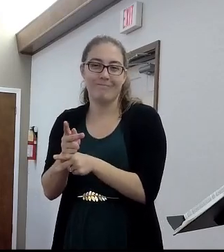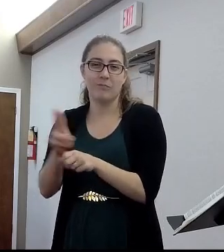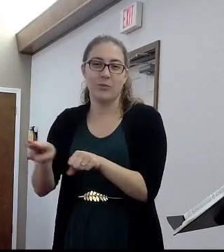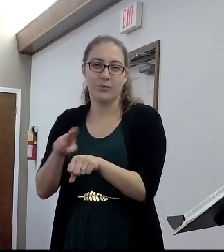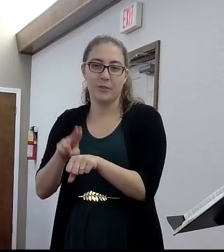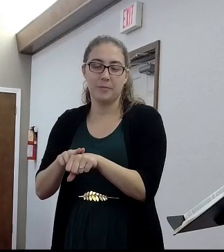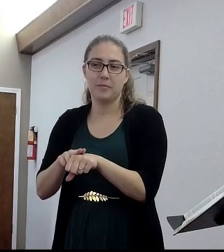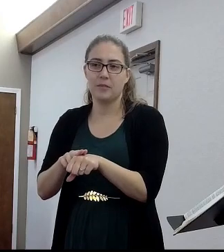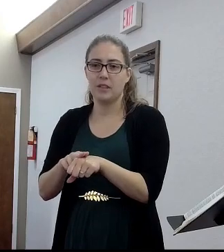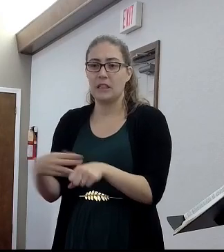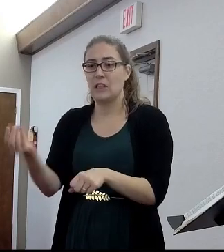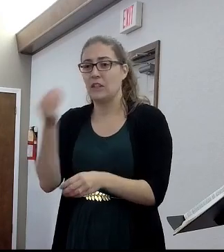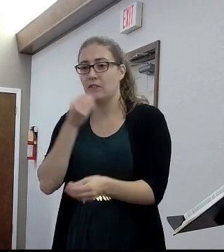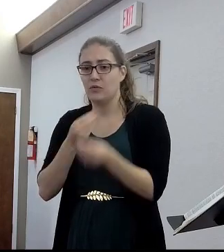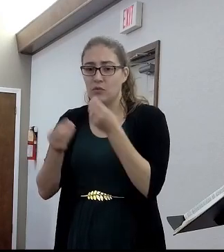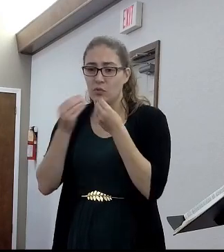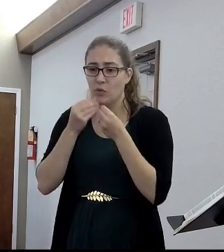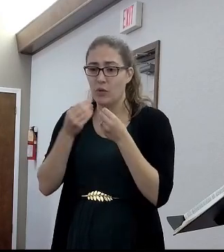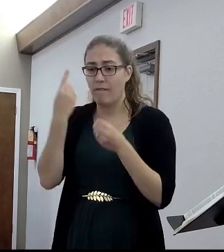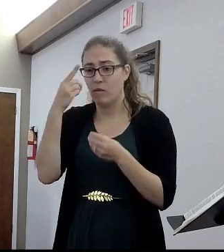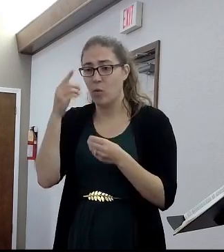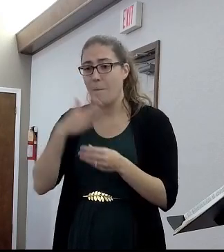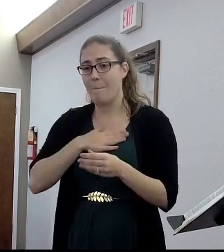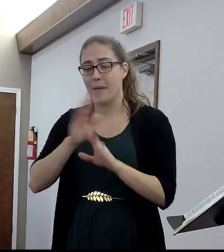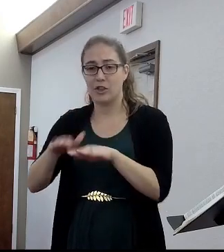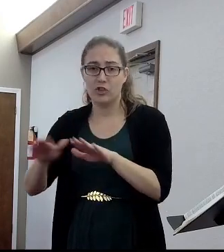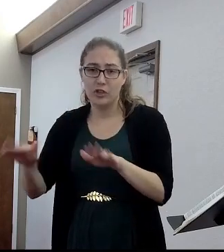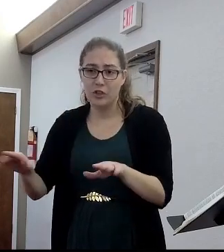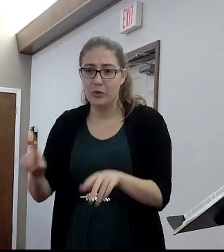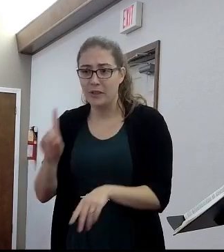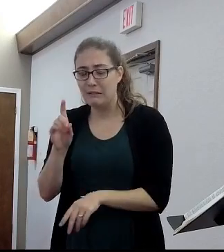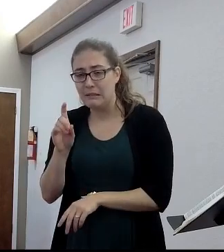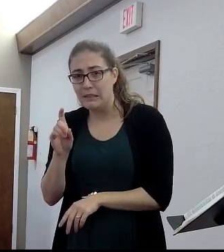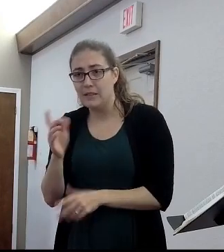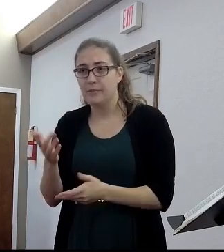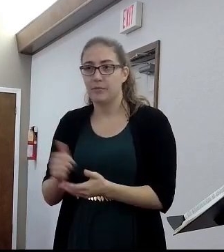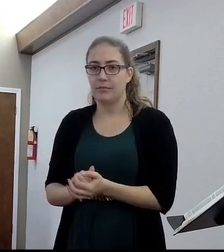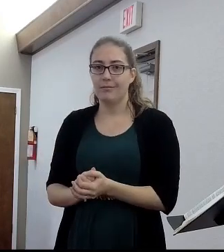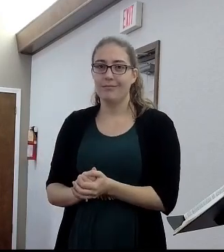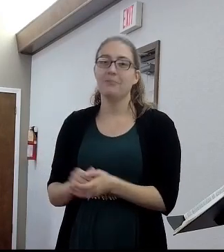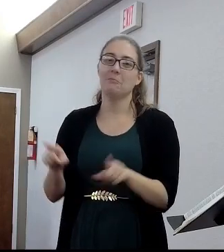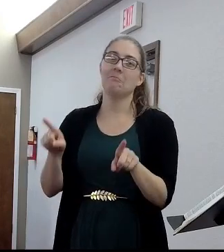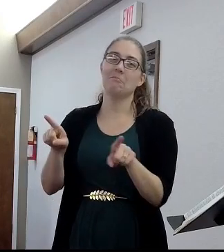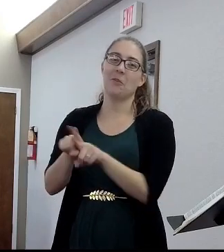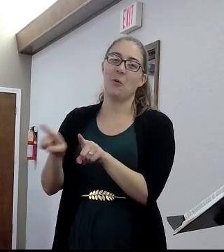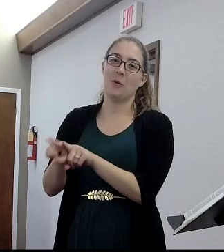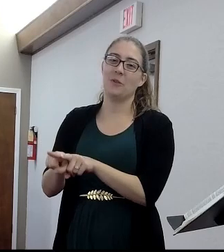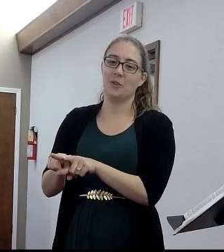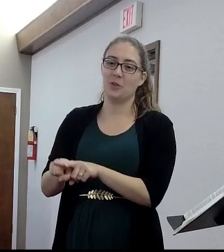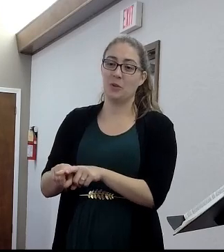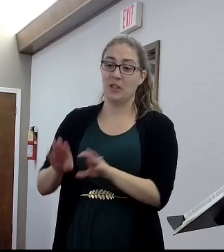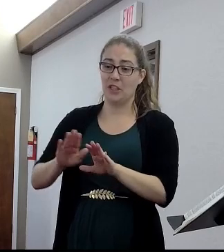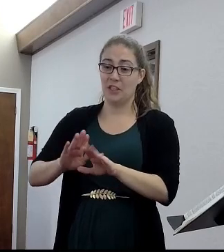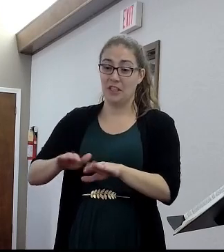Is there going to be food tomorrow for my children? Even when the kids are gone, by the way, there's a nesting nature in women.